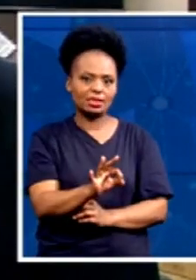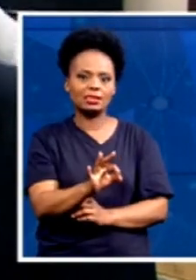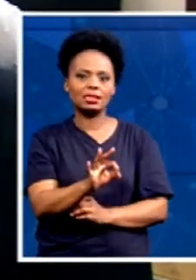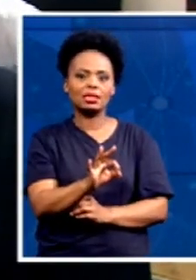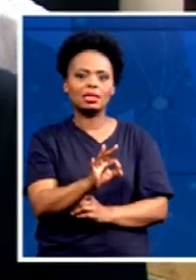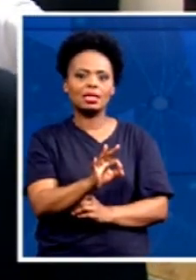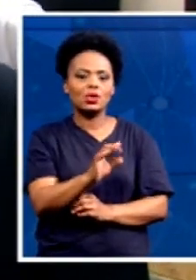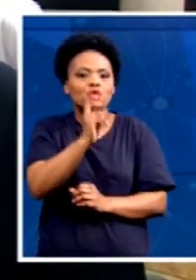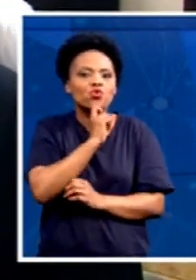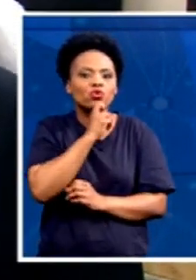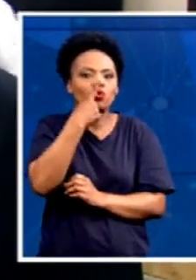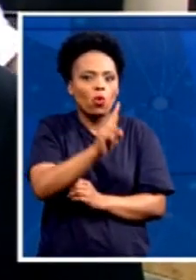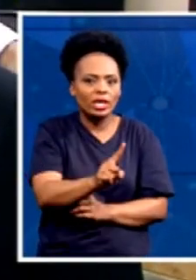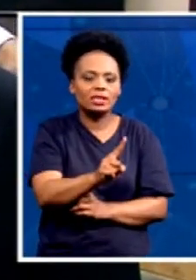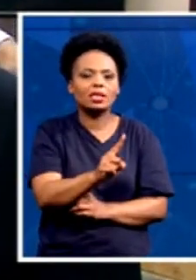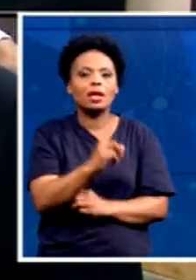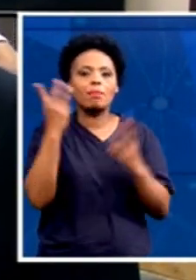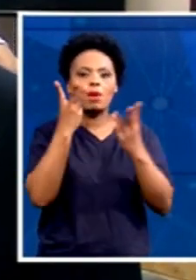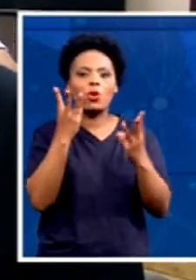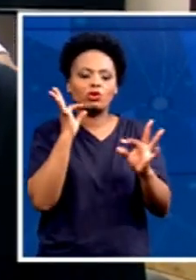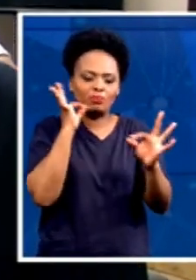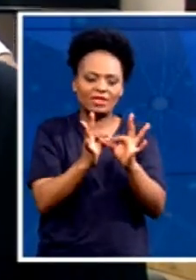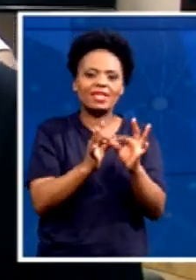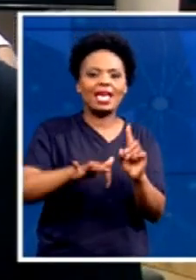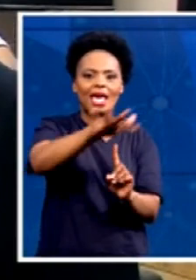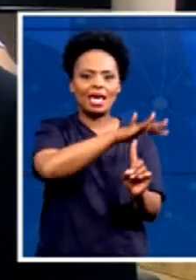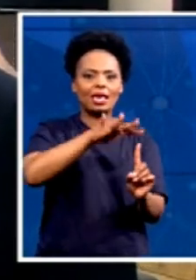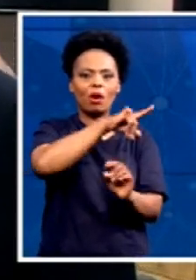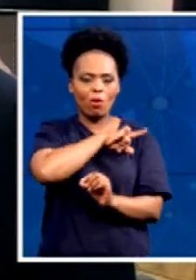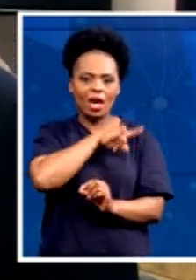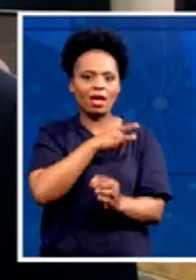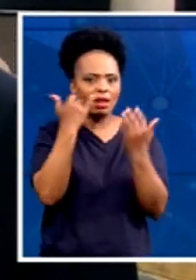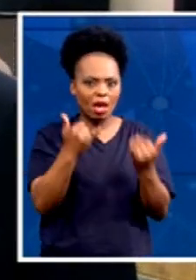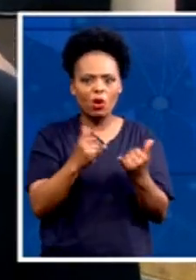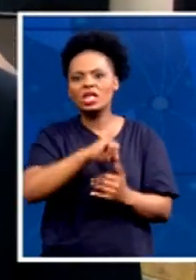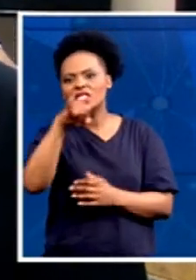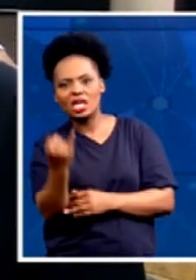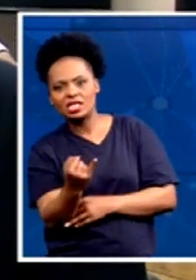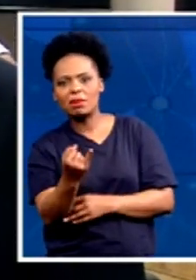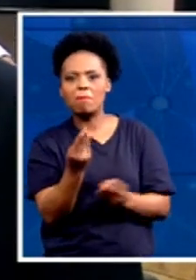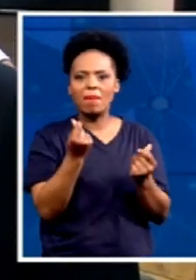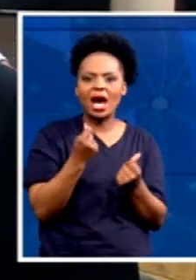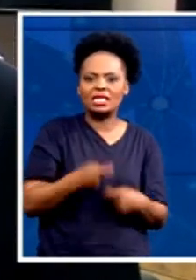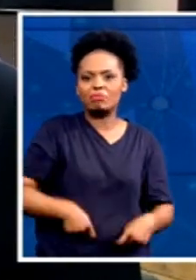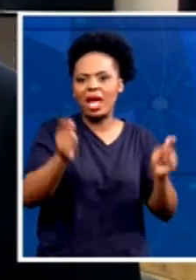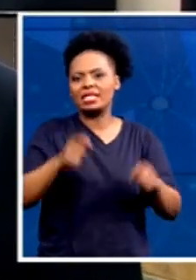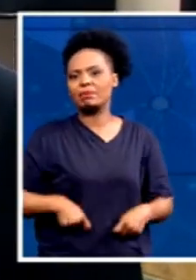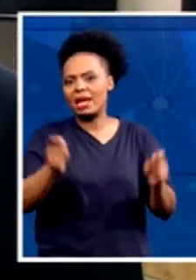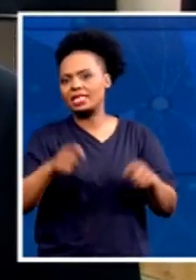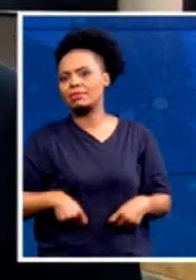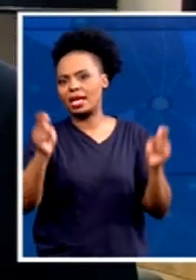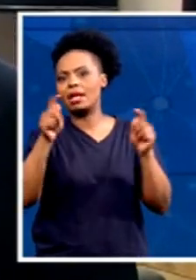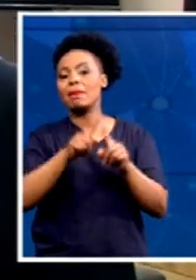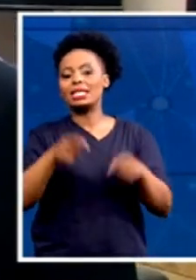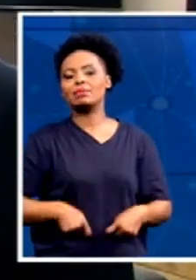specific areas. Because what is happening, they just take the money and they spend it on something else. Secondly, we also say that